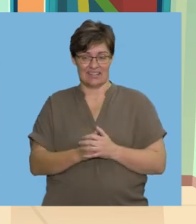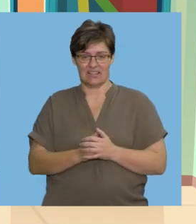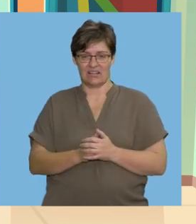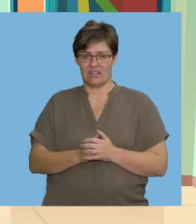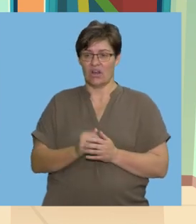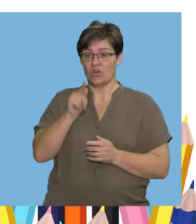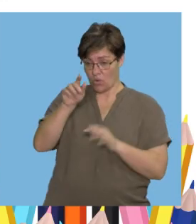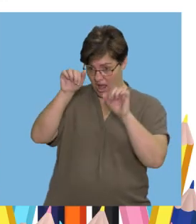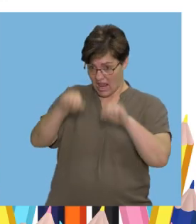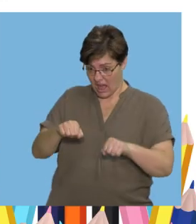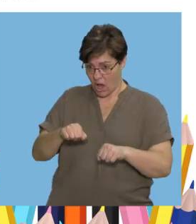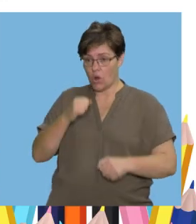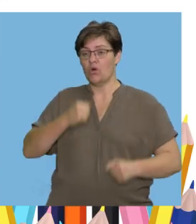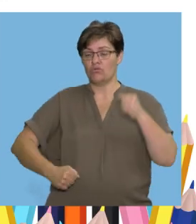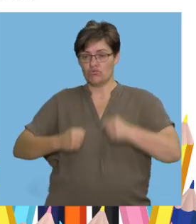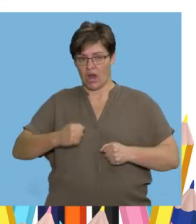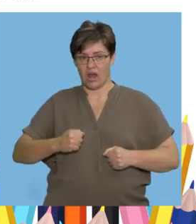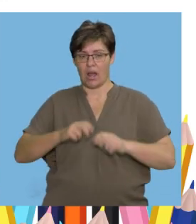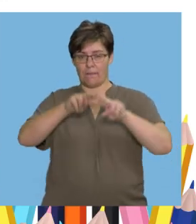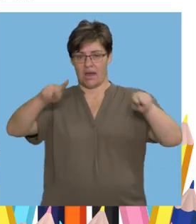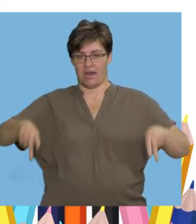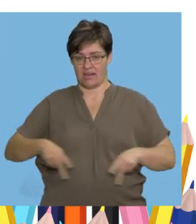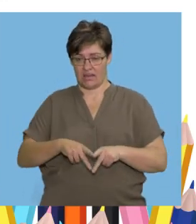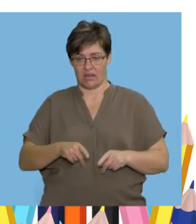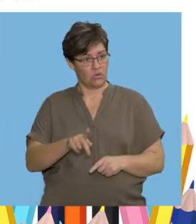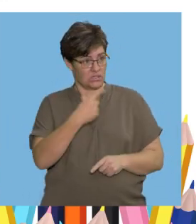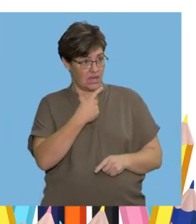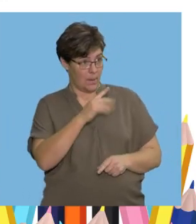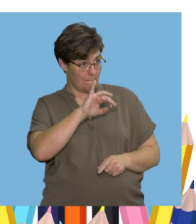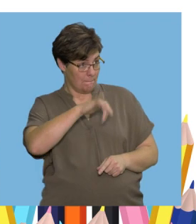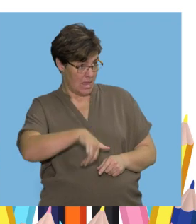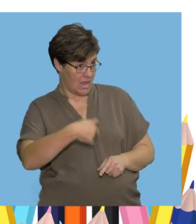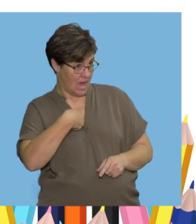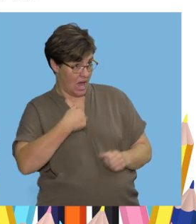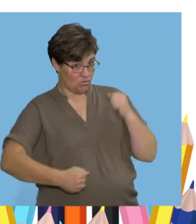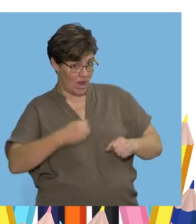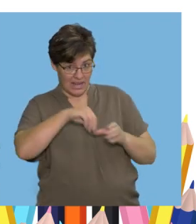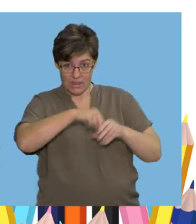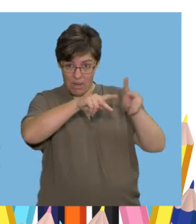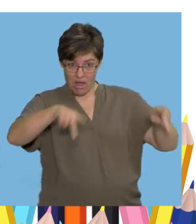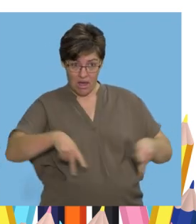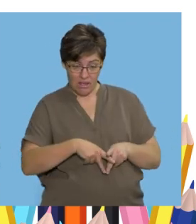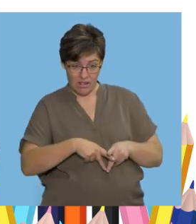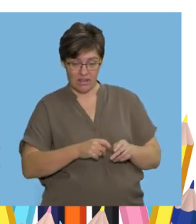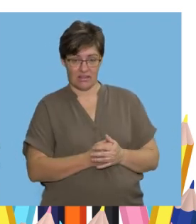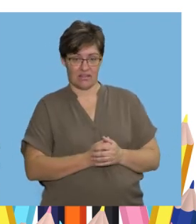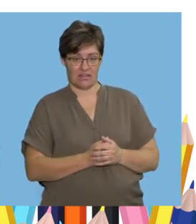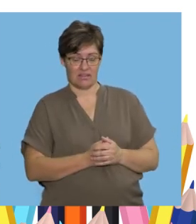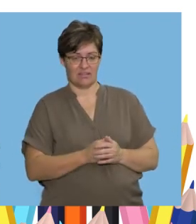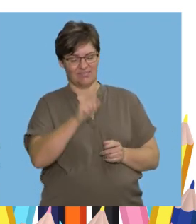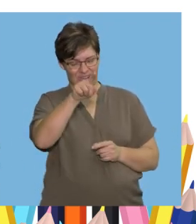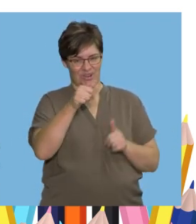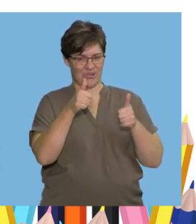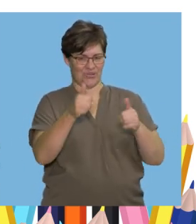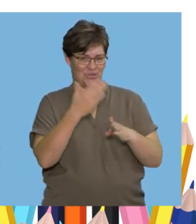next sentence You are allowed to run in the park You say May I run in the